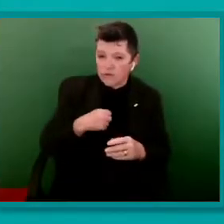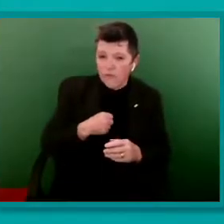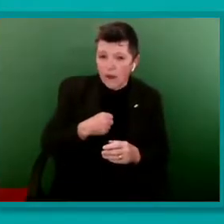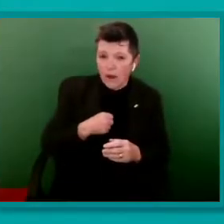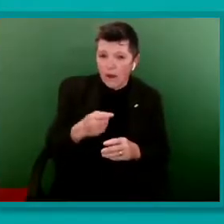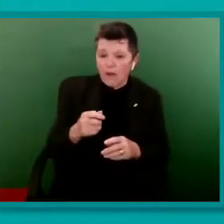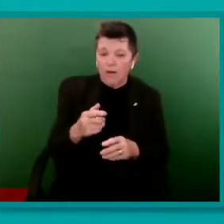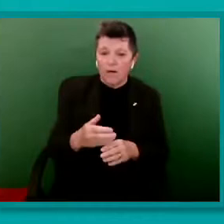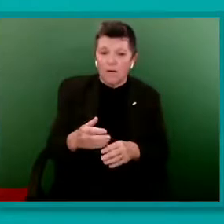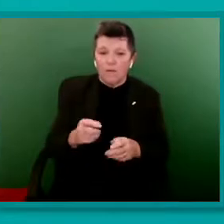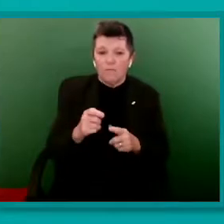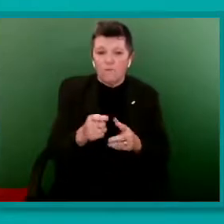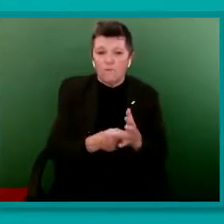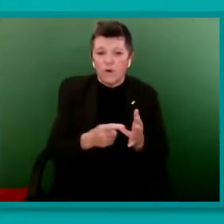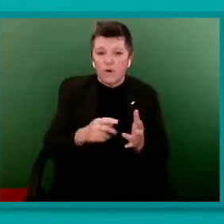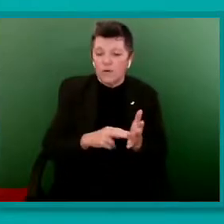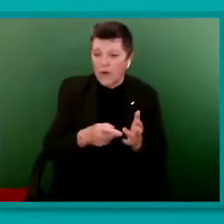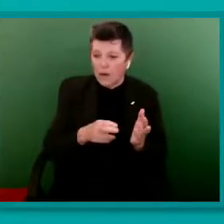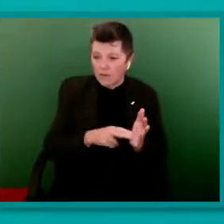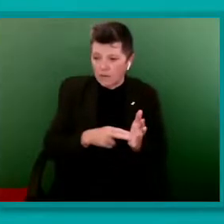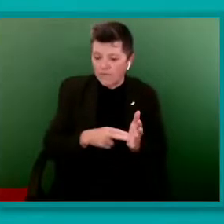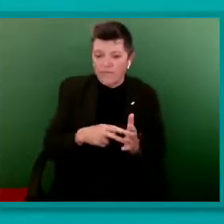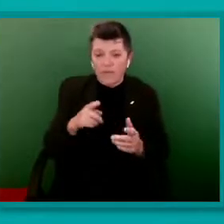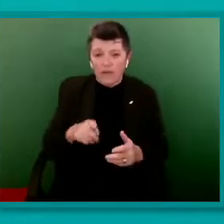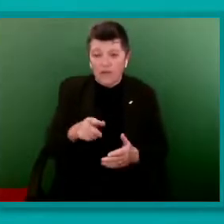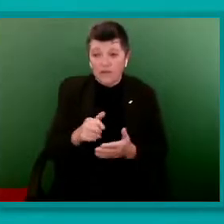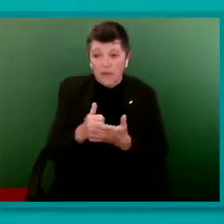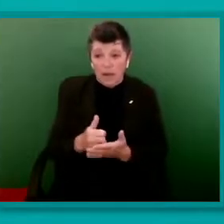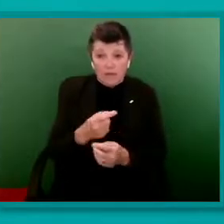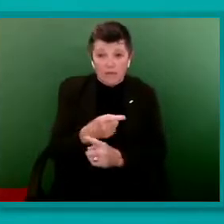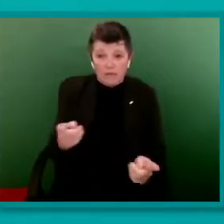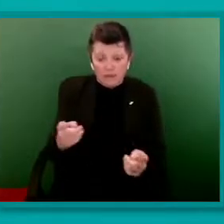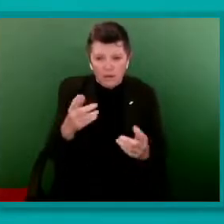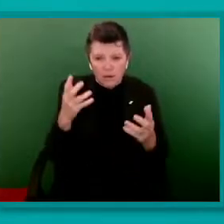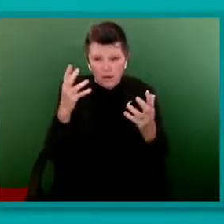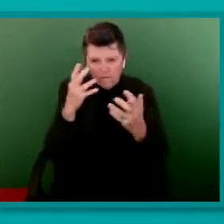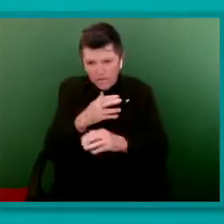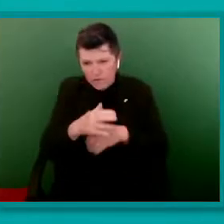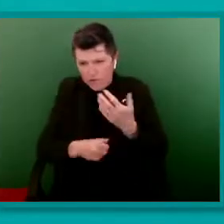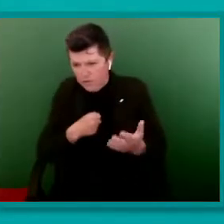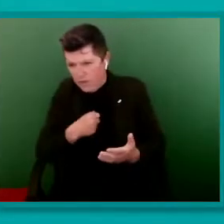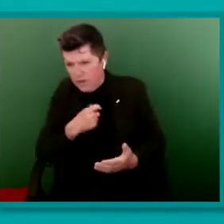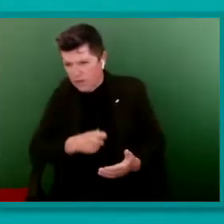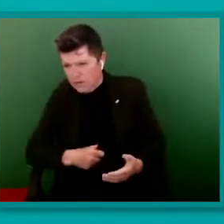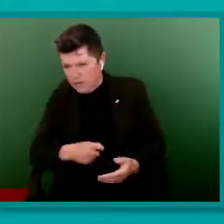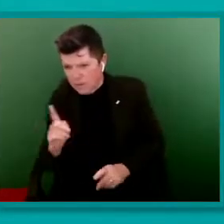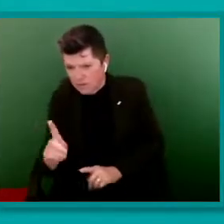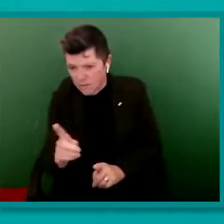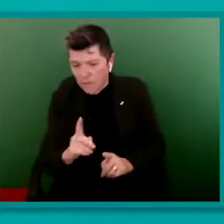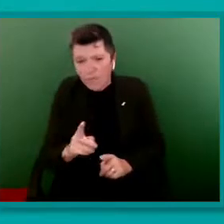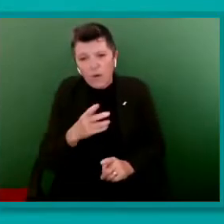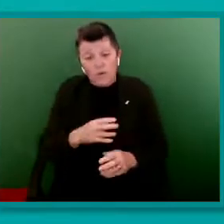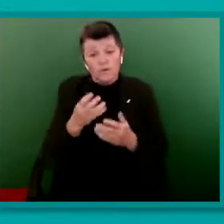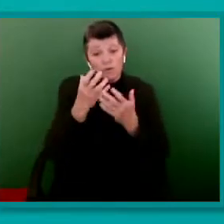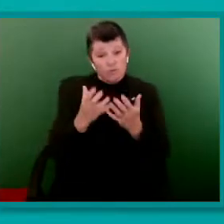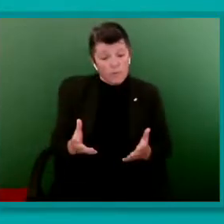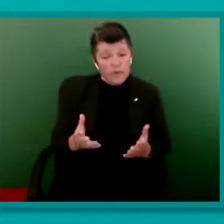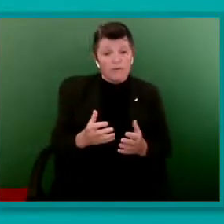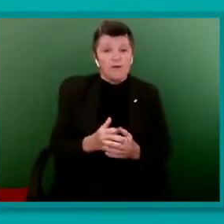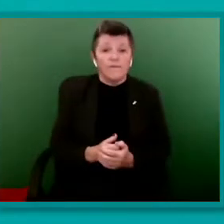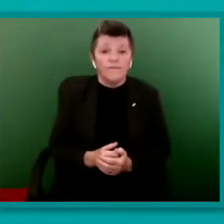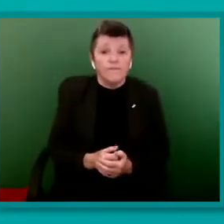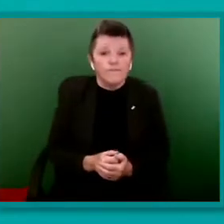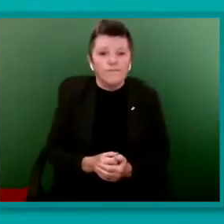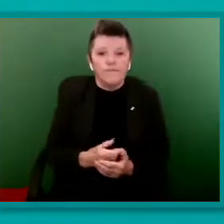help those who are confused by my identity but want to respect it. Microaggression is a term used for